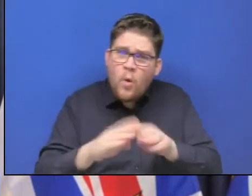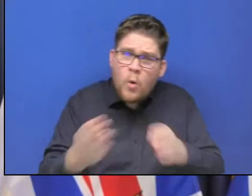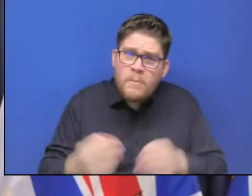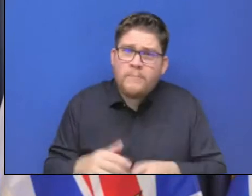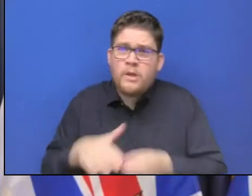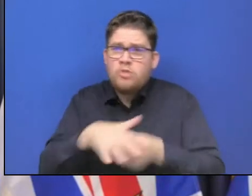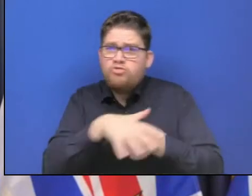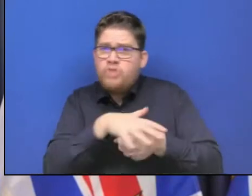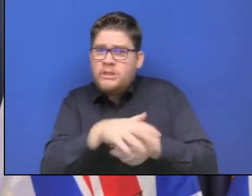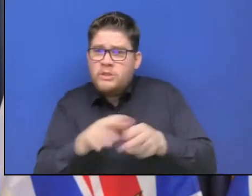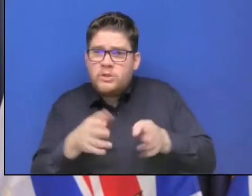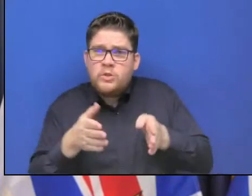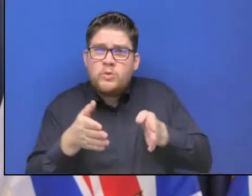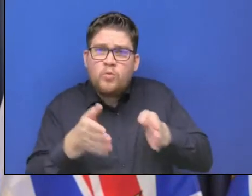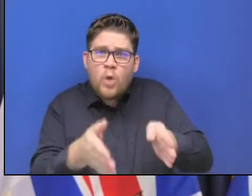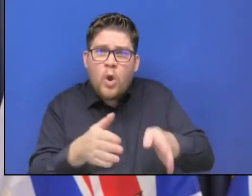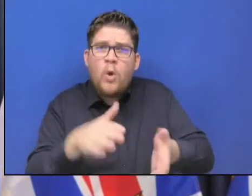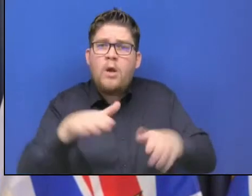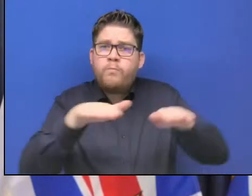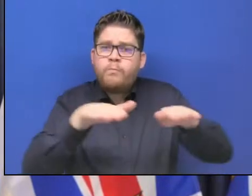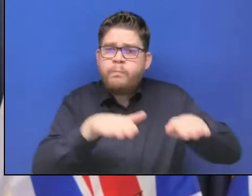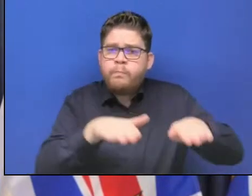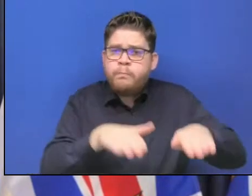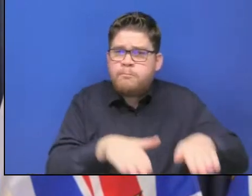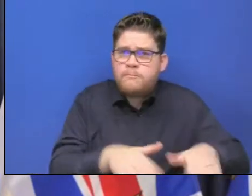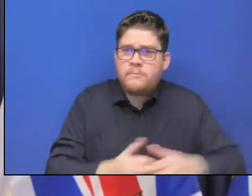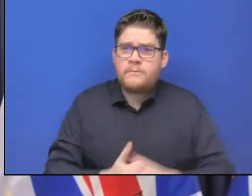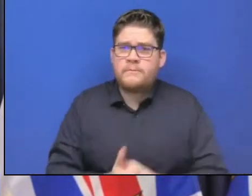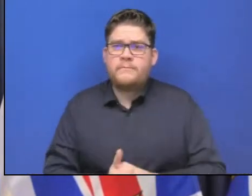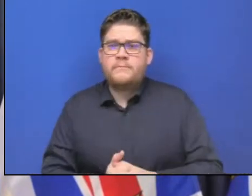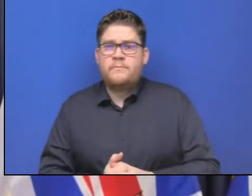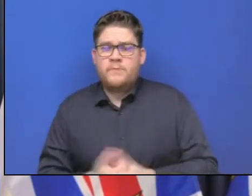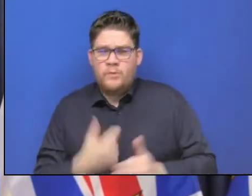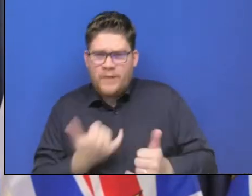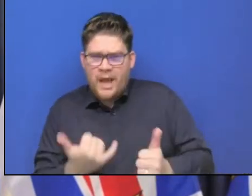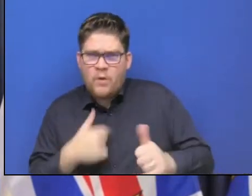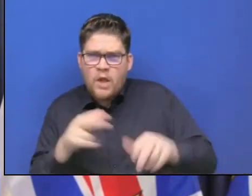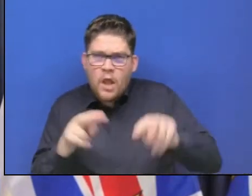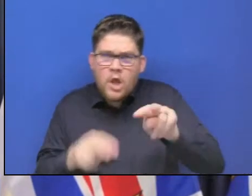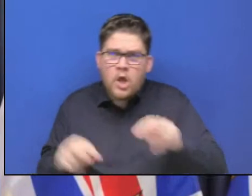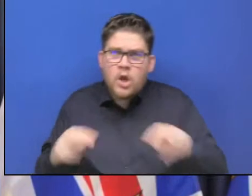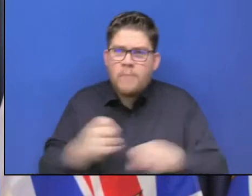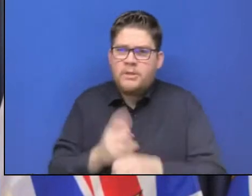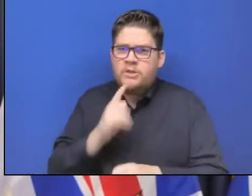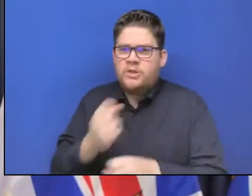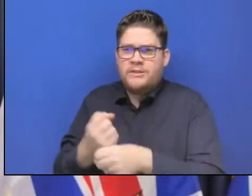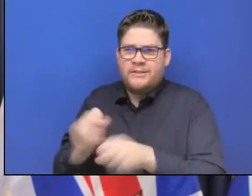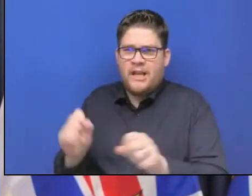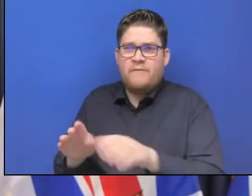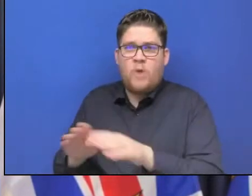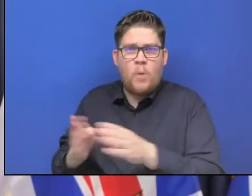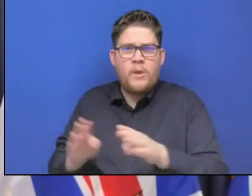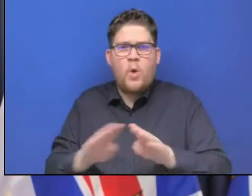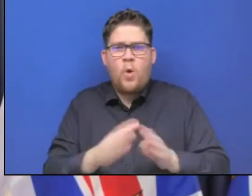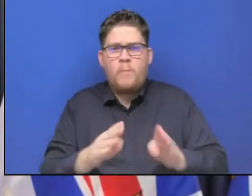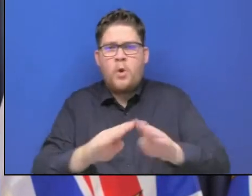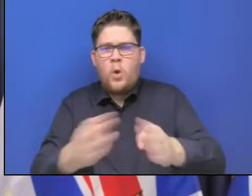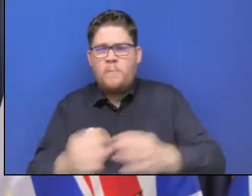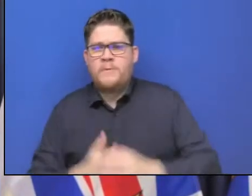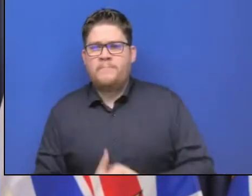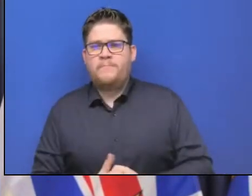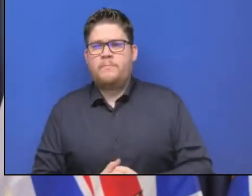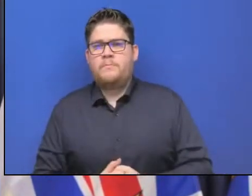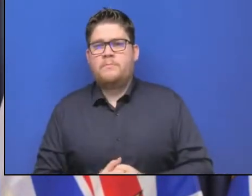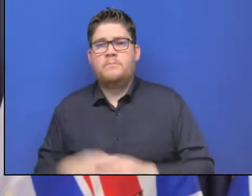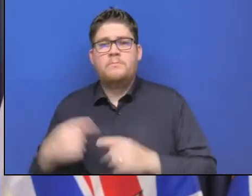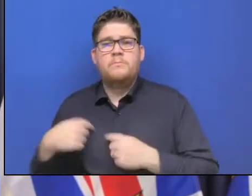receded. They are looking at the impacts to make sure they are safe and as that happens, then those states of either evacuation order